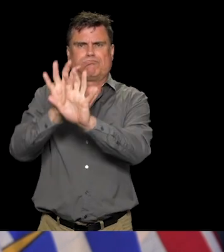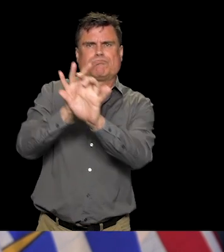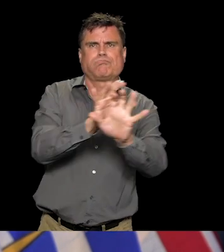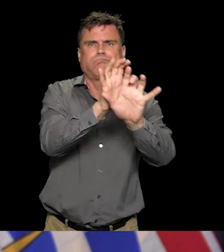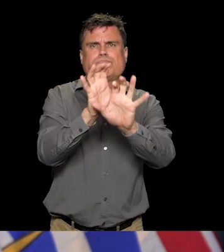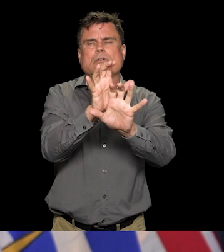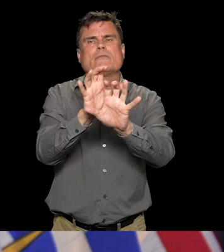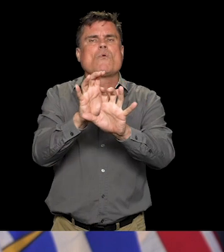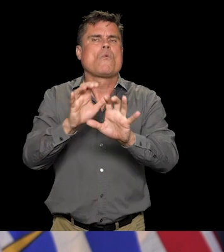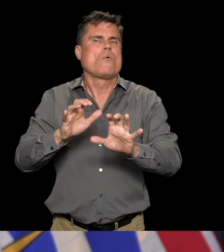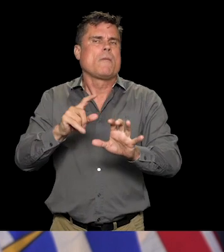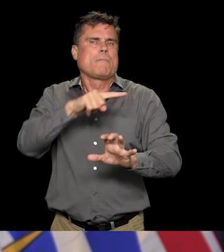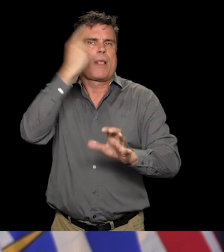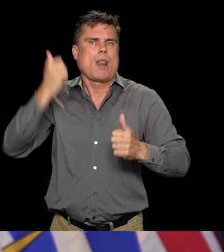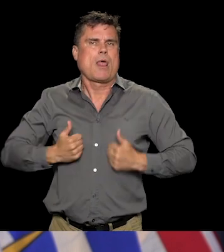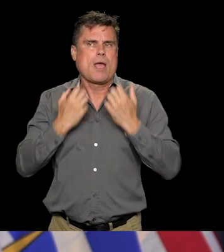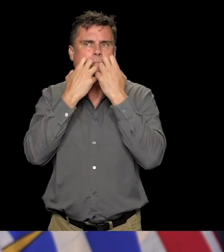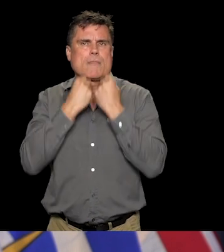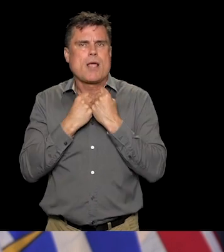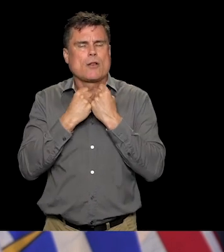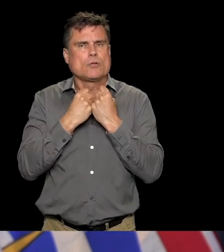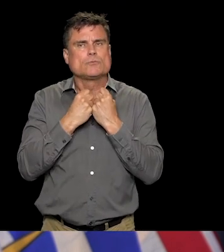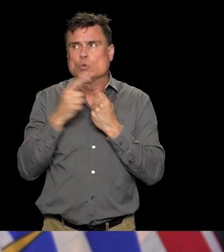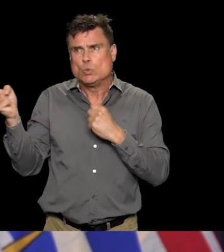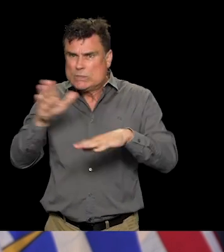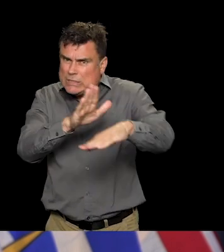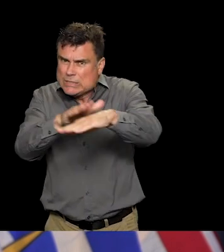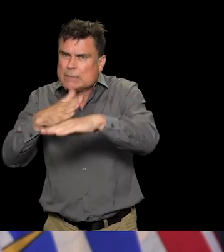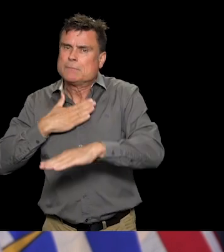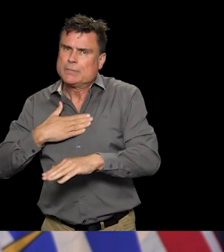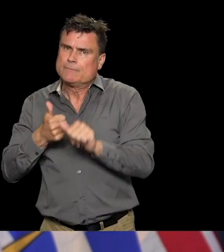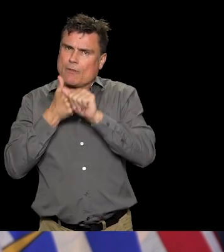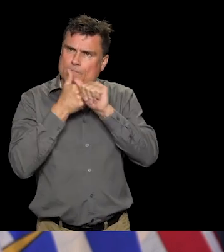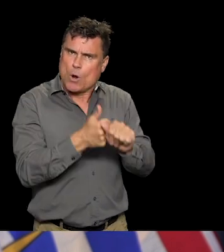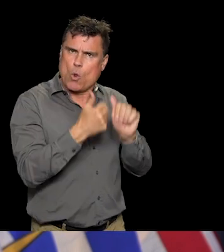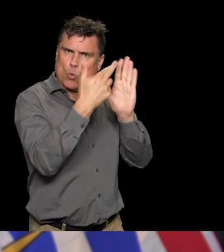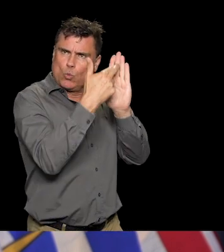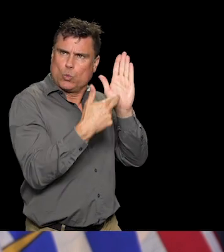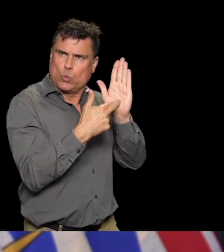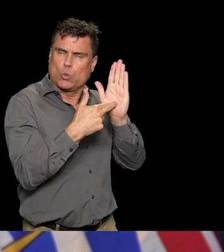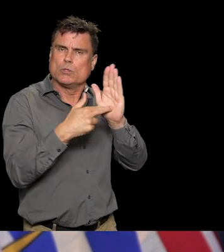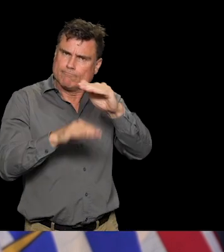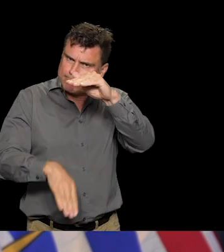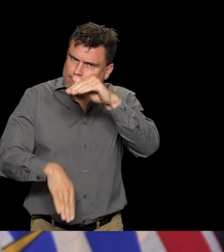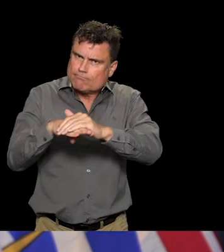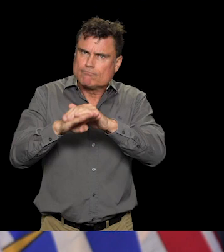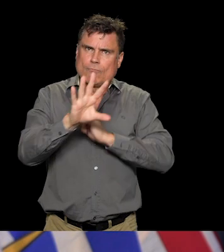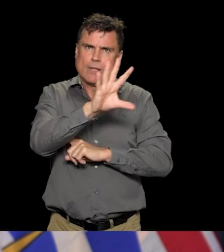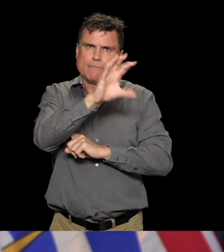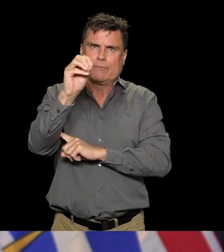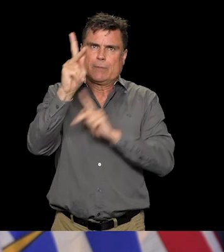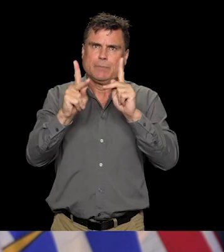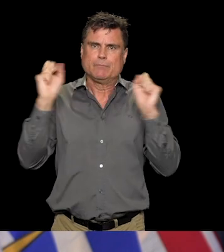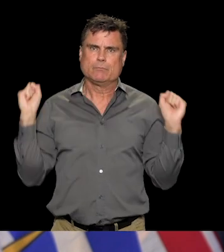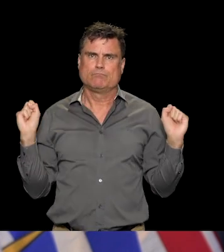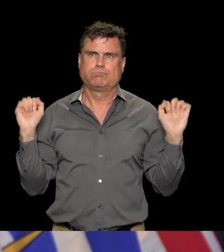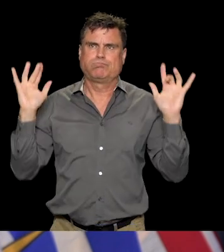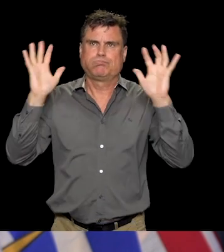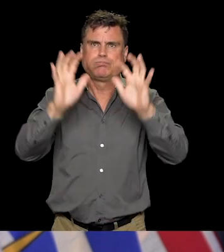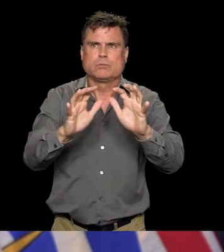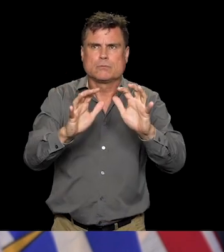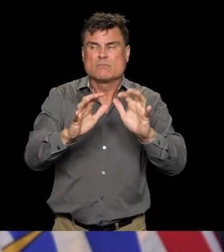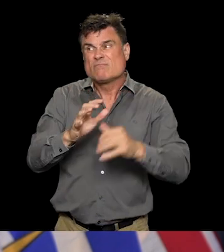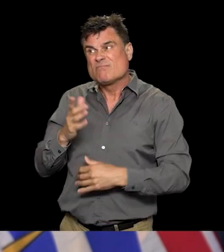to limit gatherings to no more than 50 people. Are you disappointed that that order